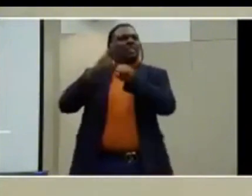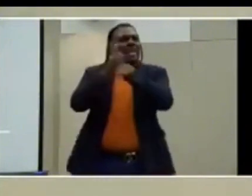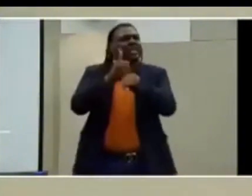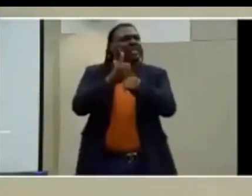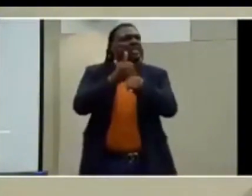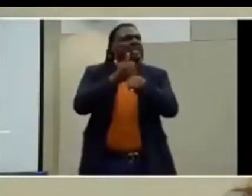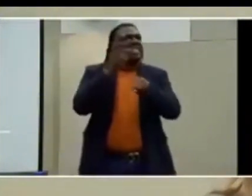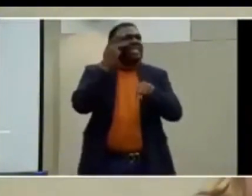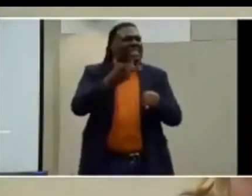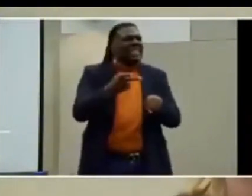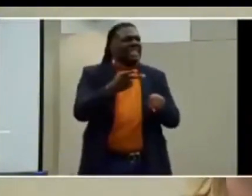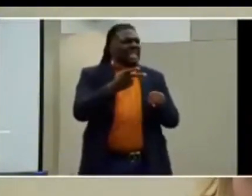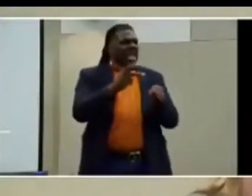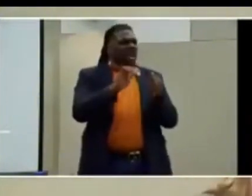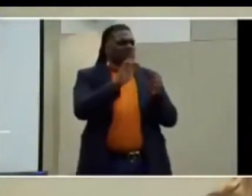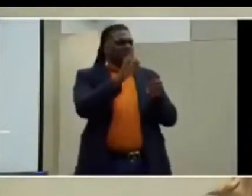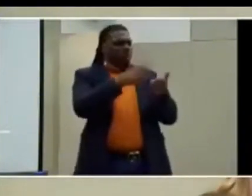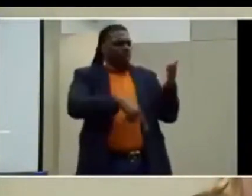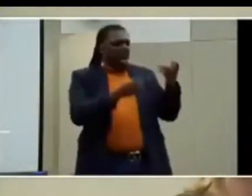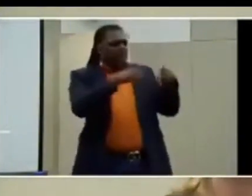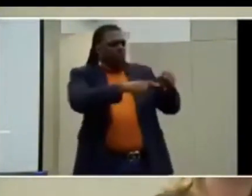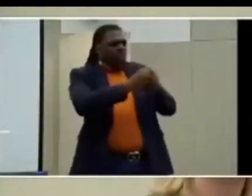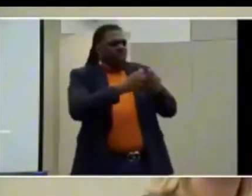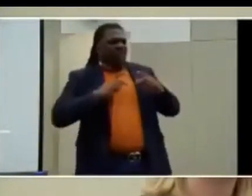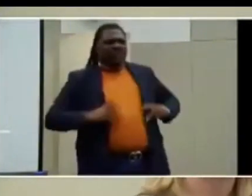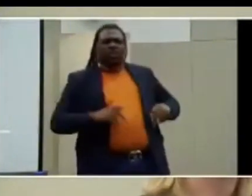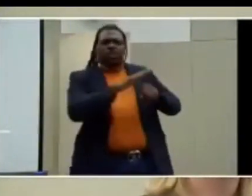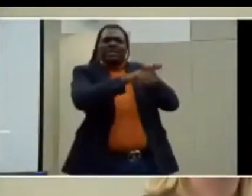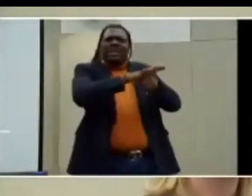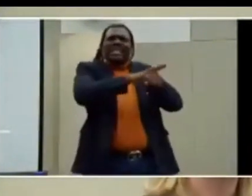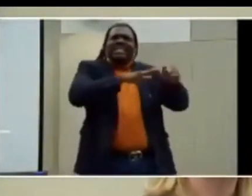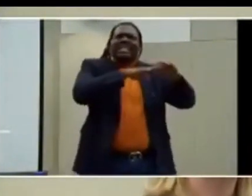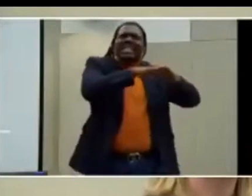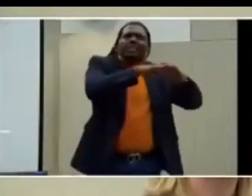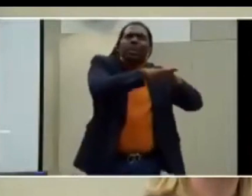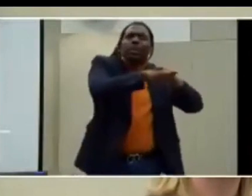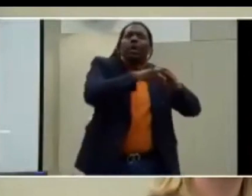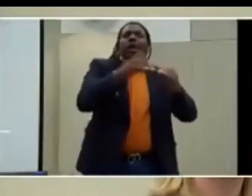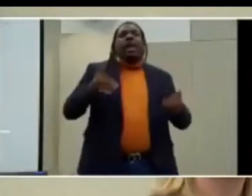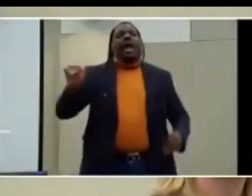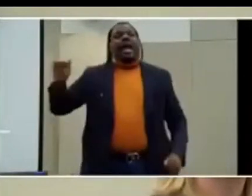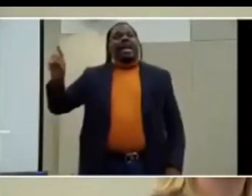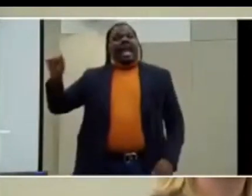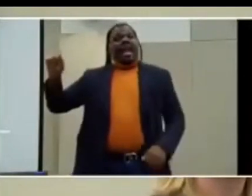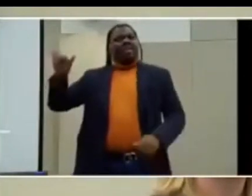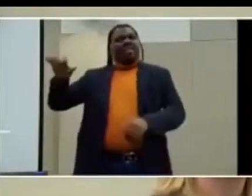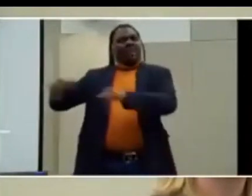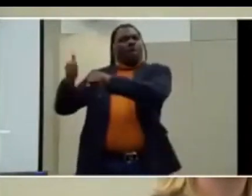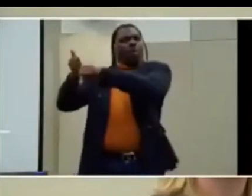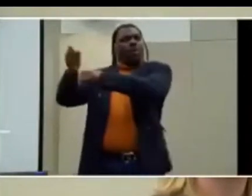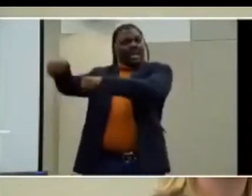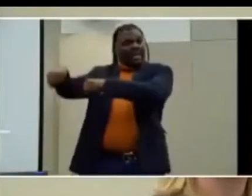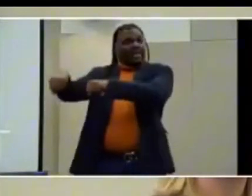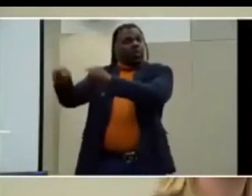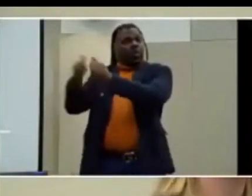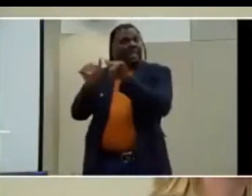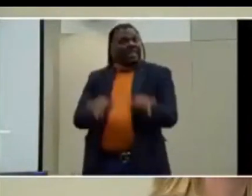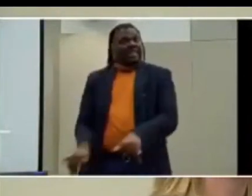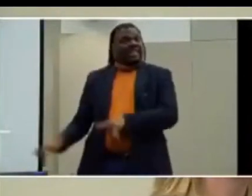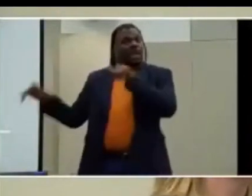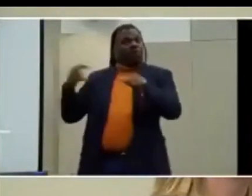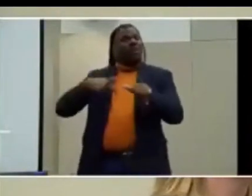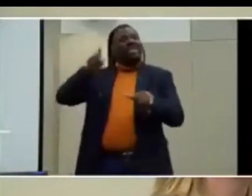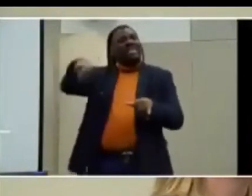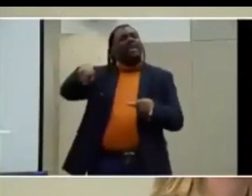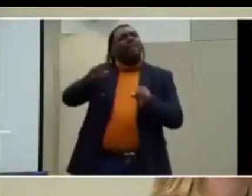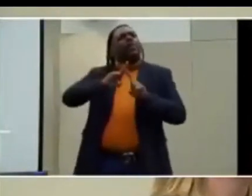make their spaces, their physical spaces, accessible. And the ADA is, of course, the foundation of the standards that we need,